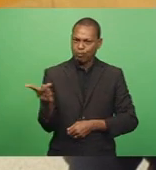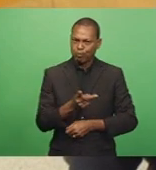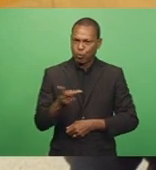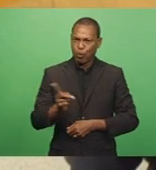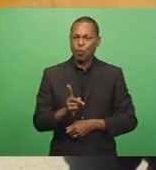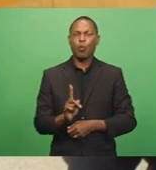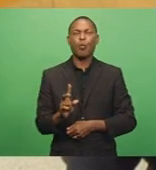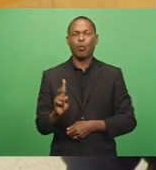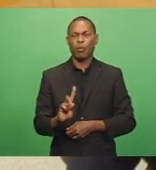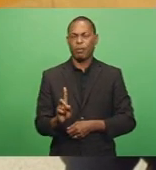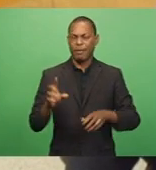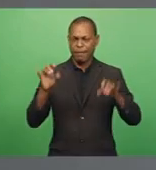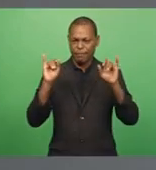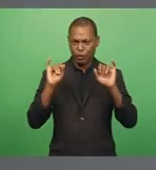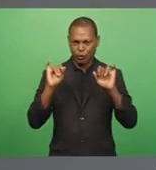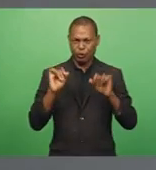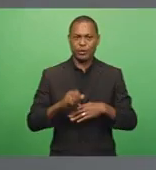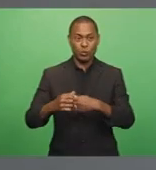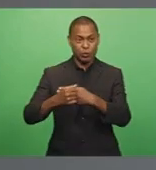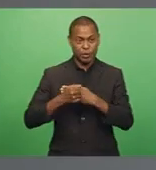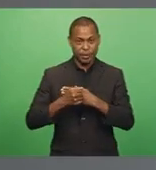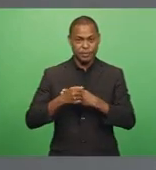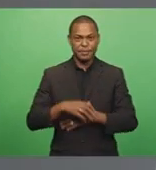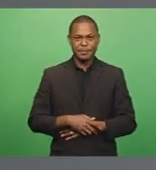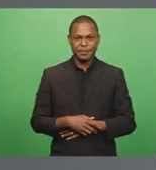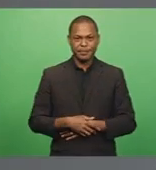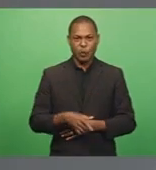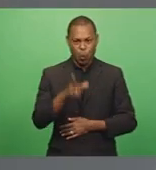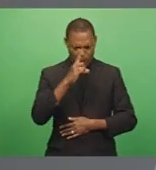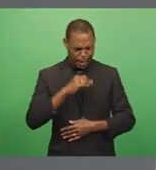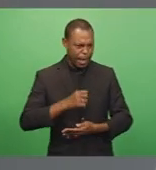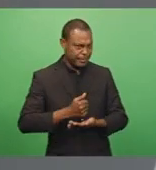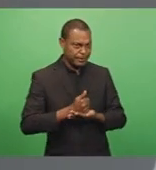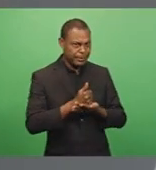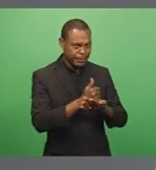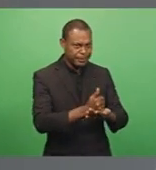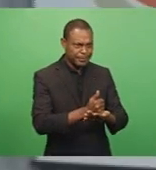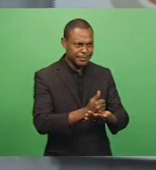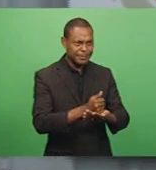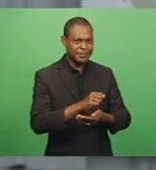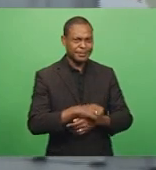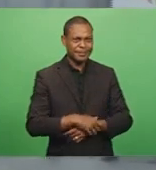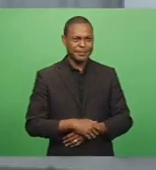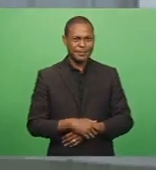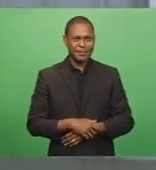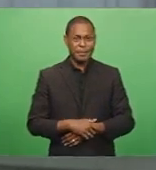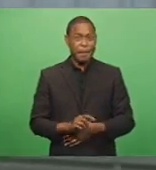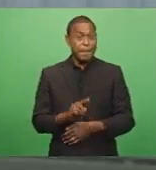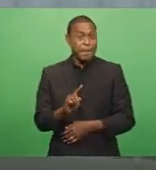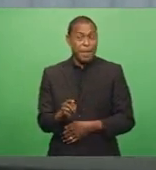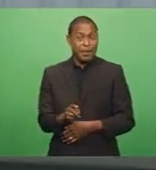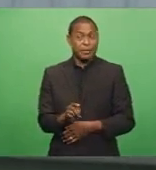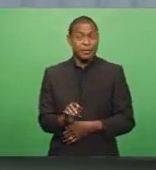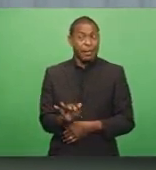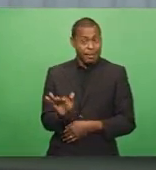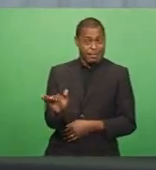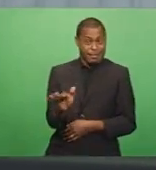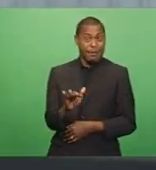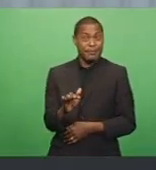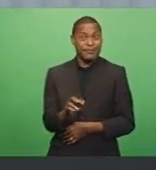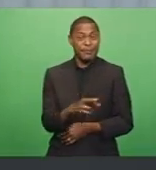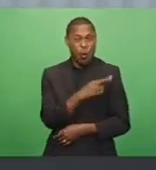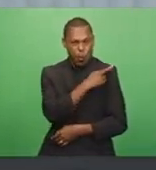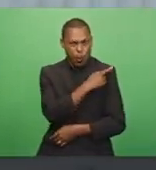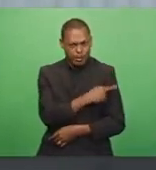relating to safety concerns. We can assist them where possible. Ultimately, they are responsible for the